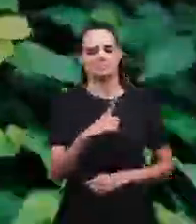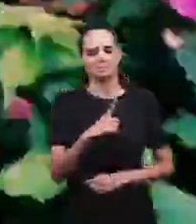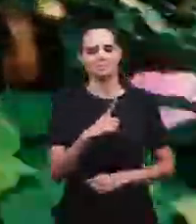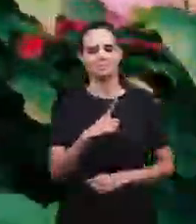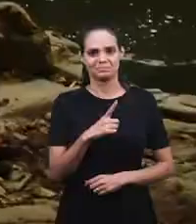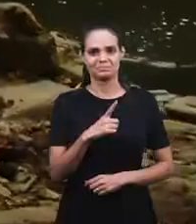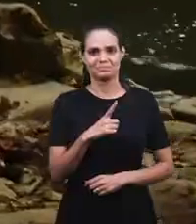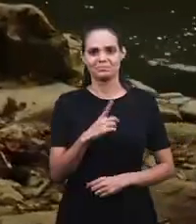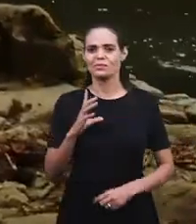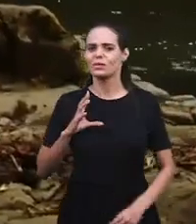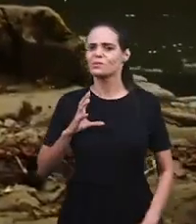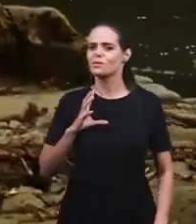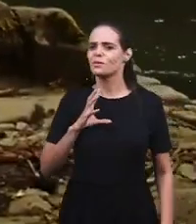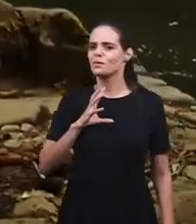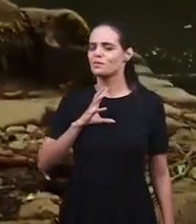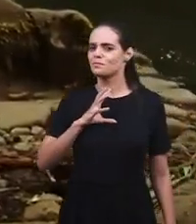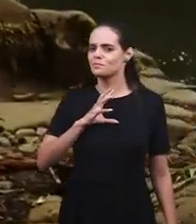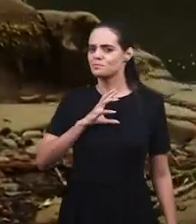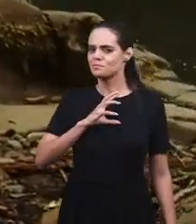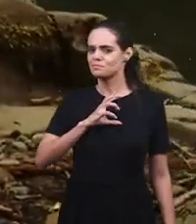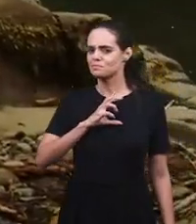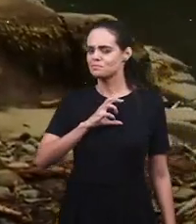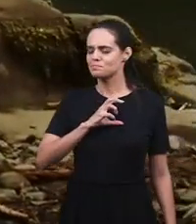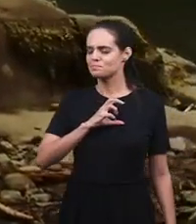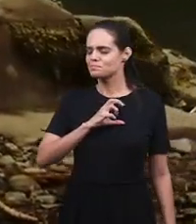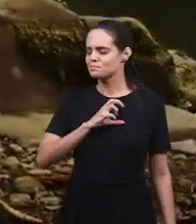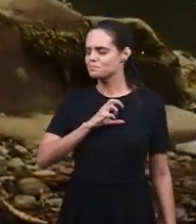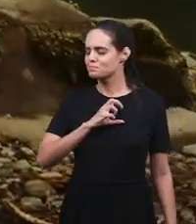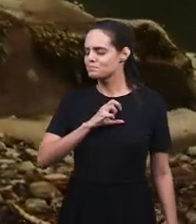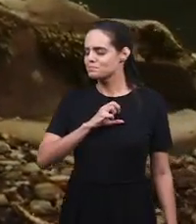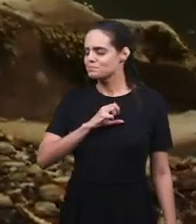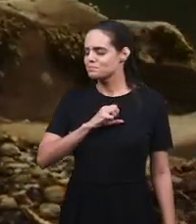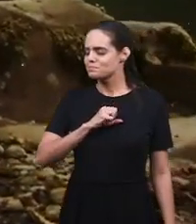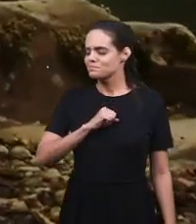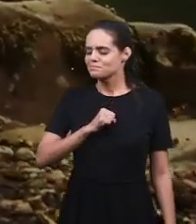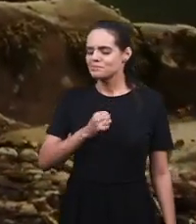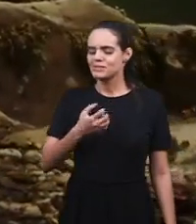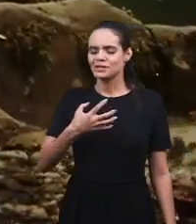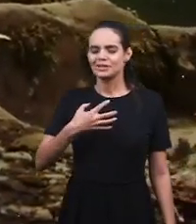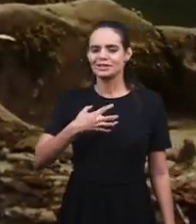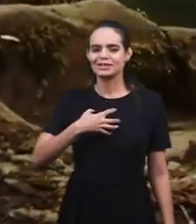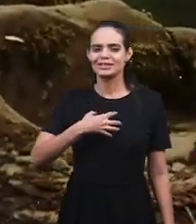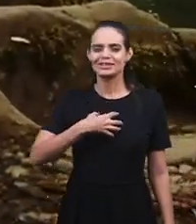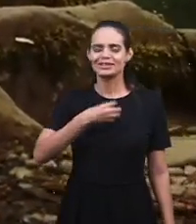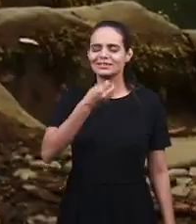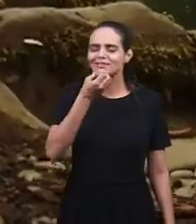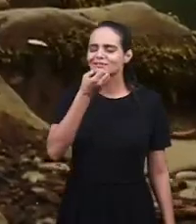O amor que aquece a alma